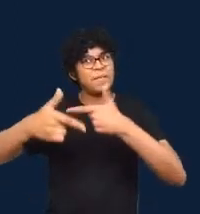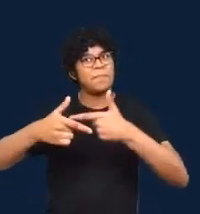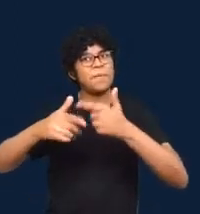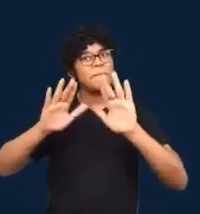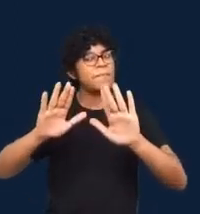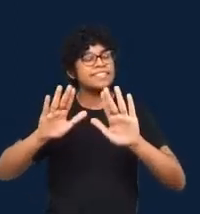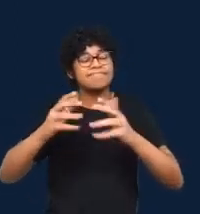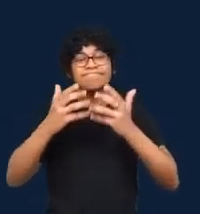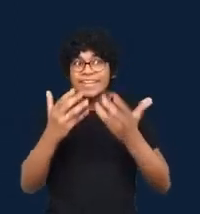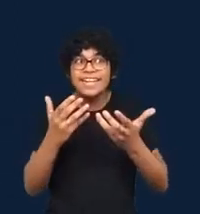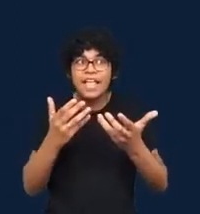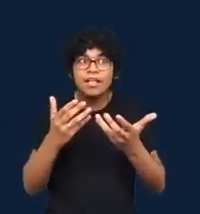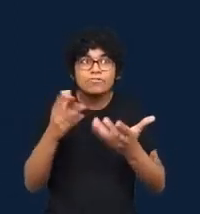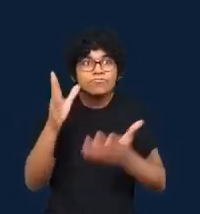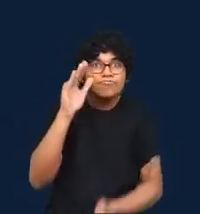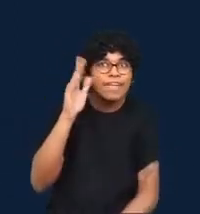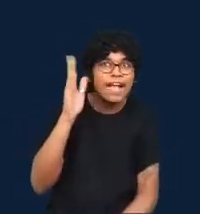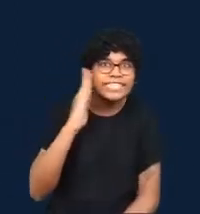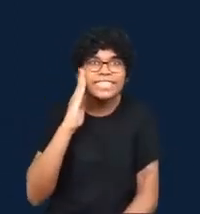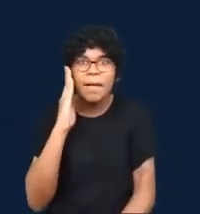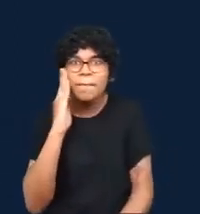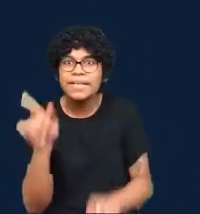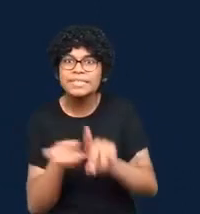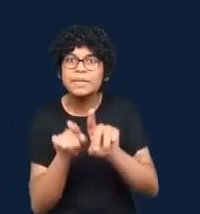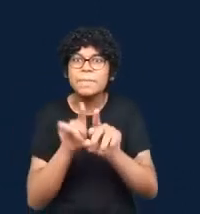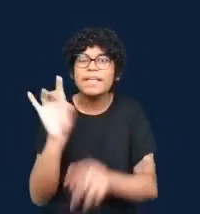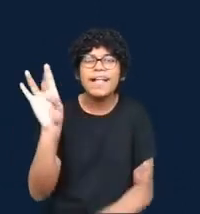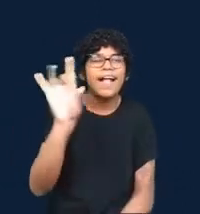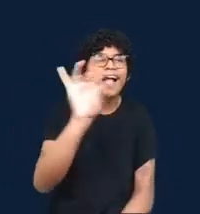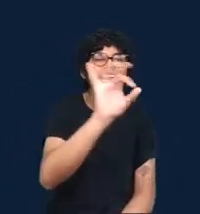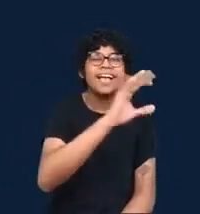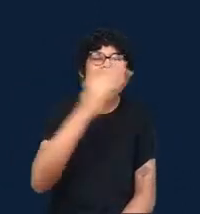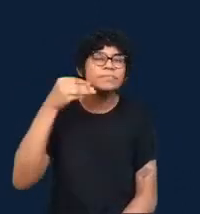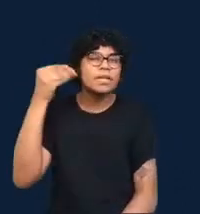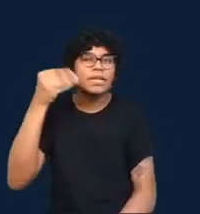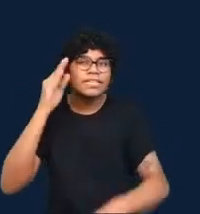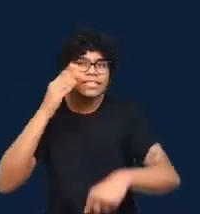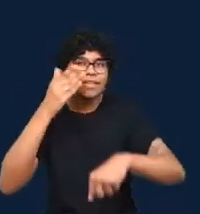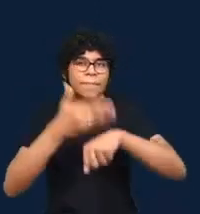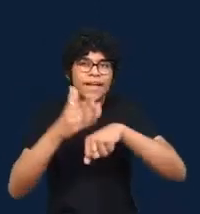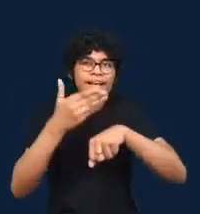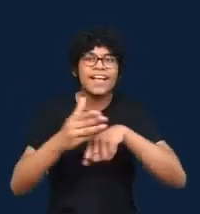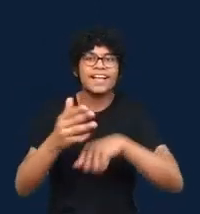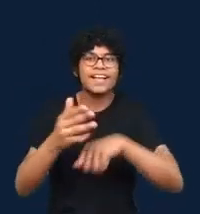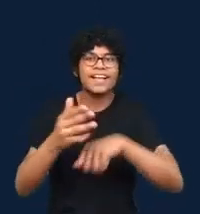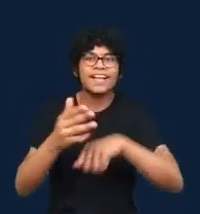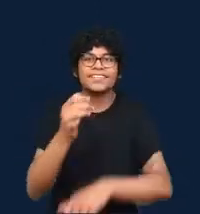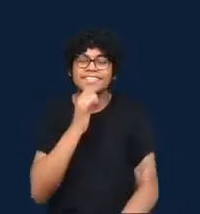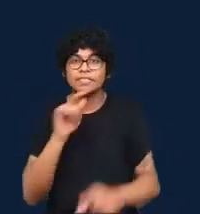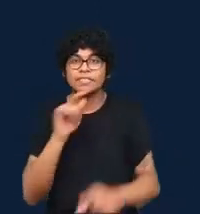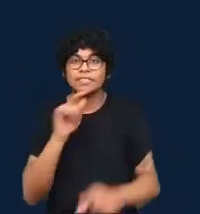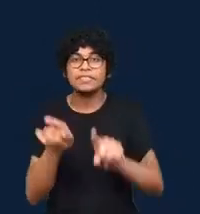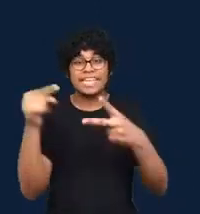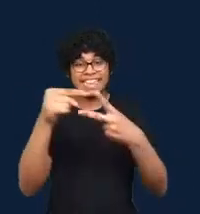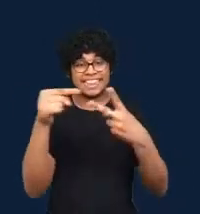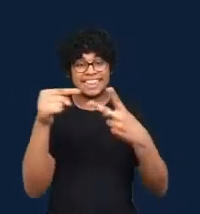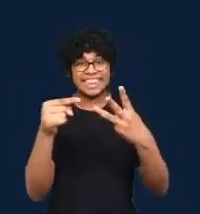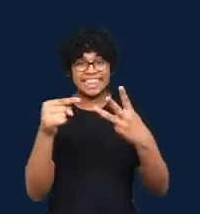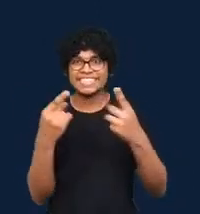some of your own practices and examples around these three challenges, hopefully we will have a bit of time for that.